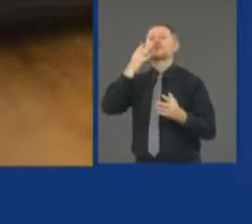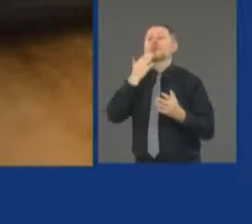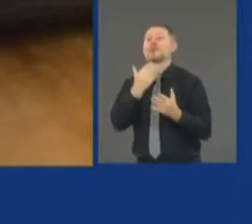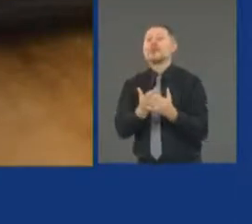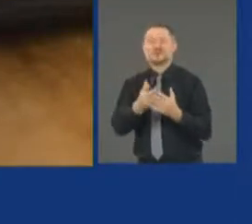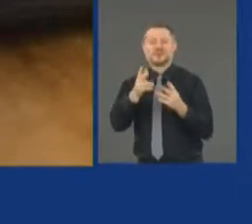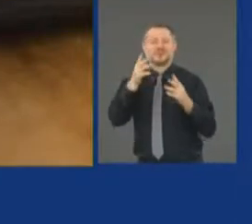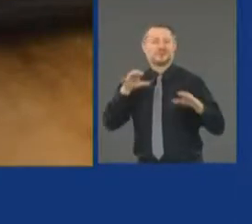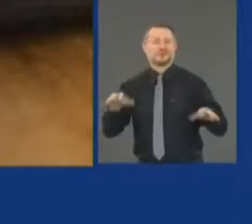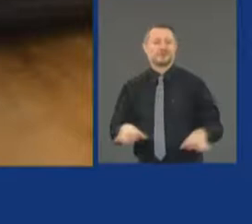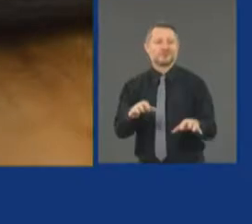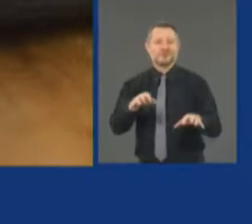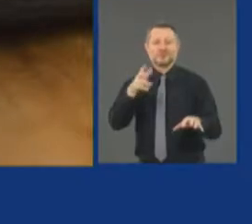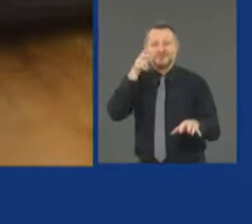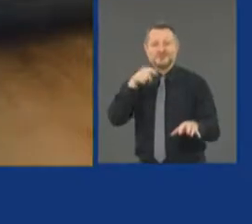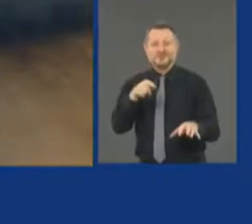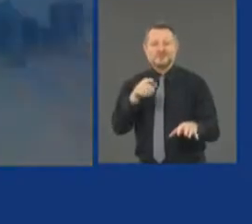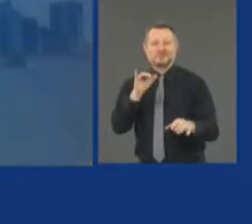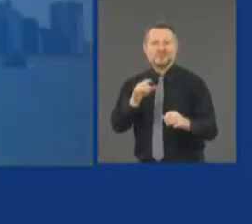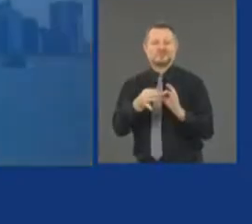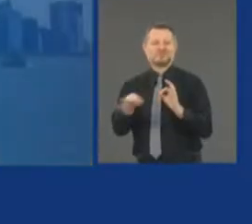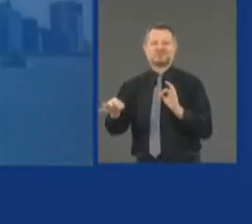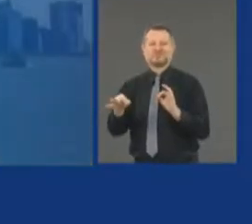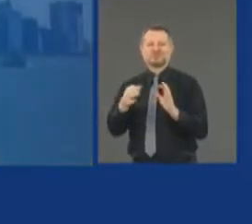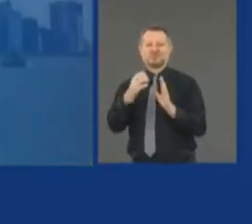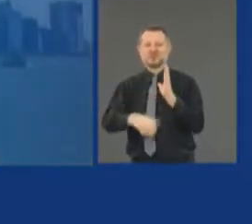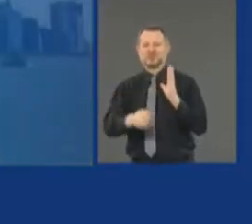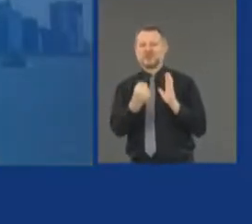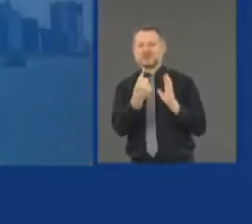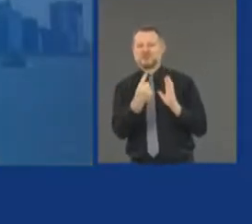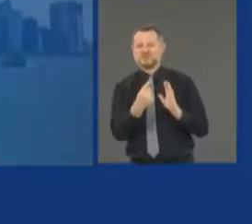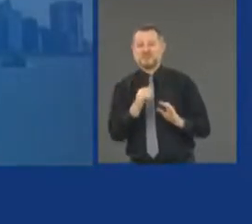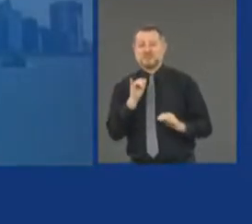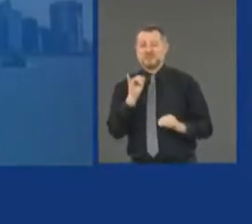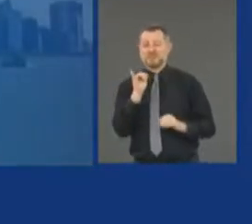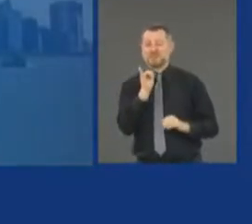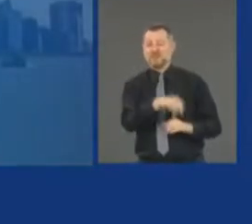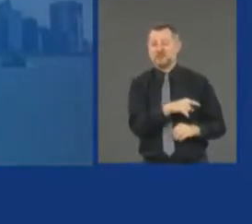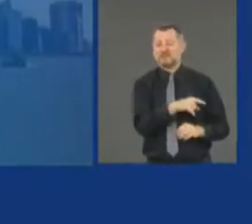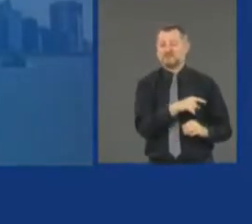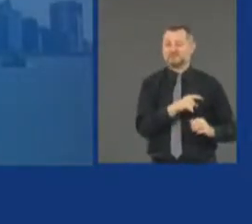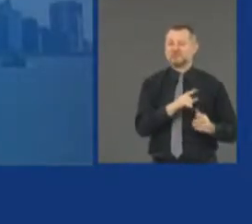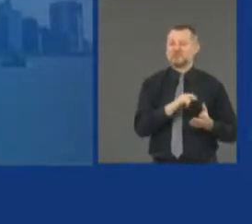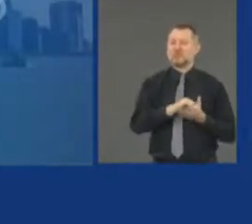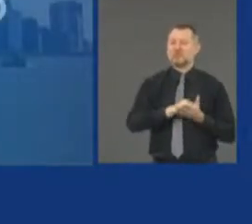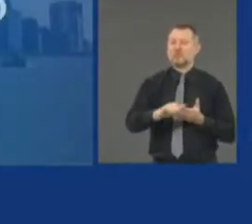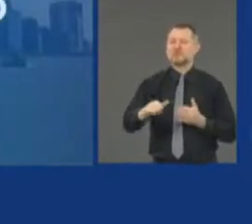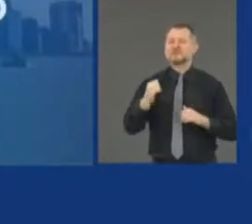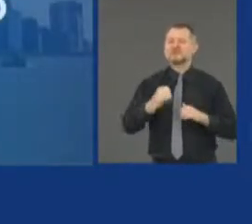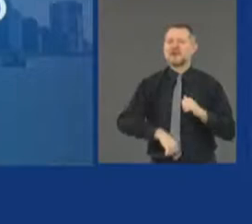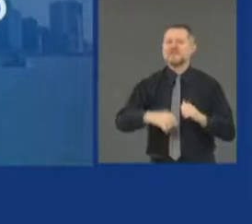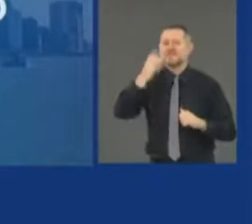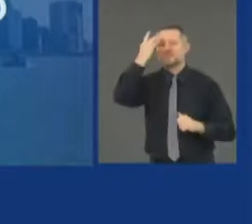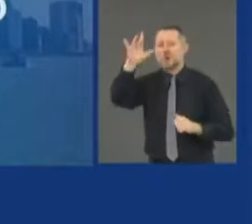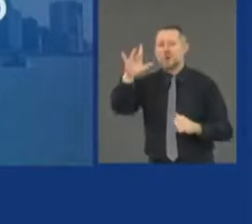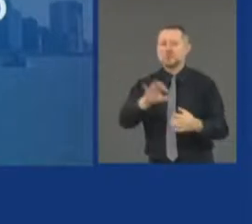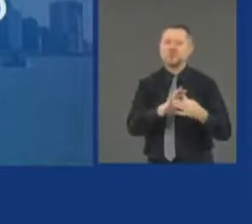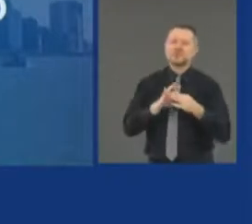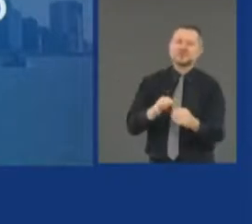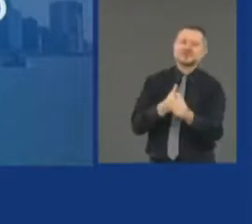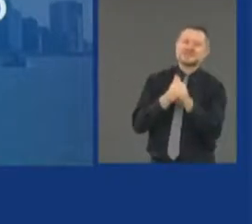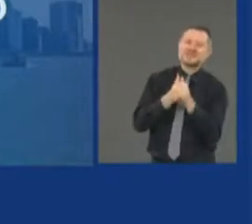Romans 12. That, my friends, is New York tough, smart, united, disciplined,